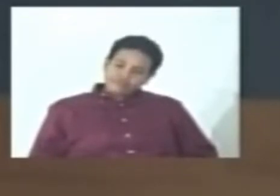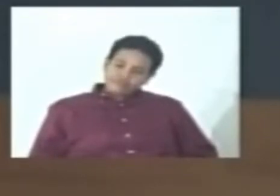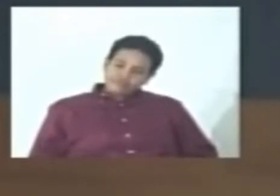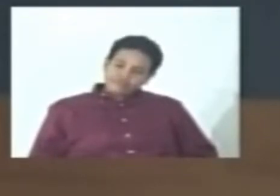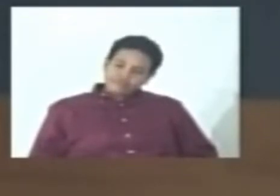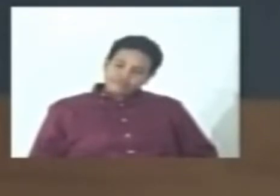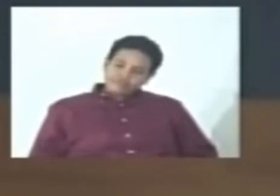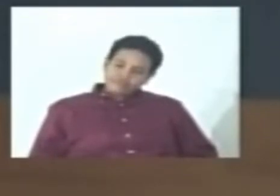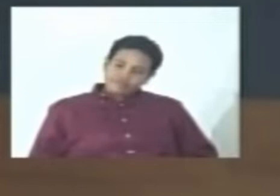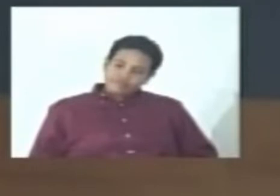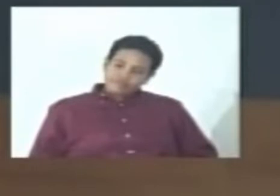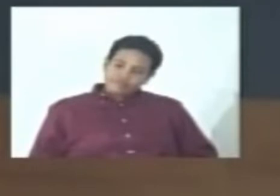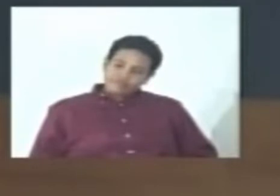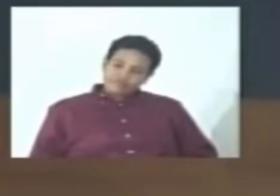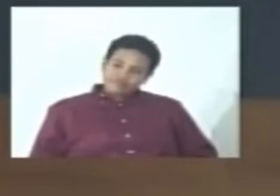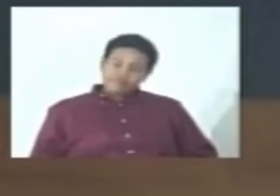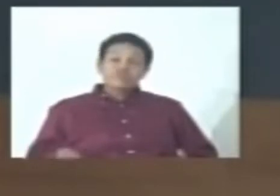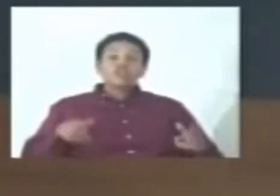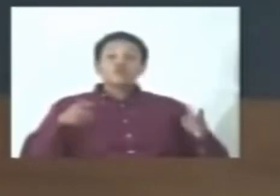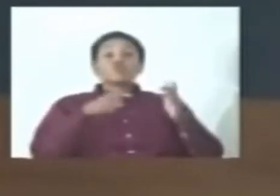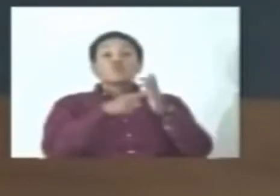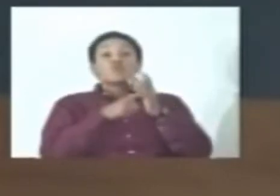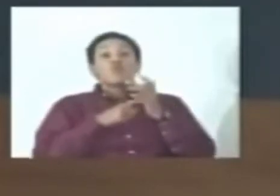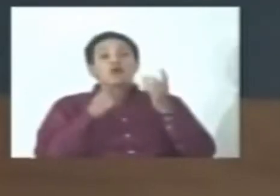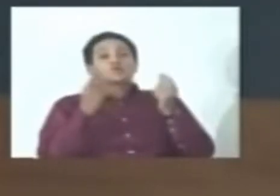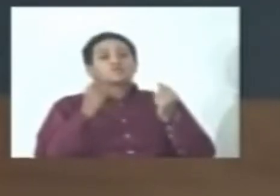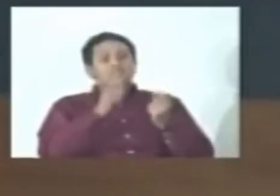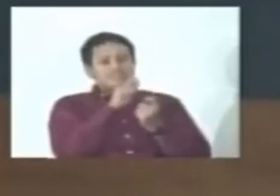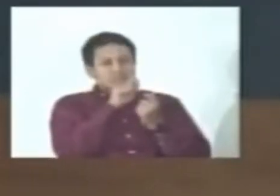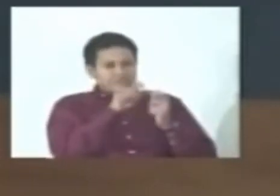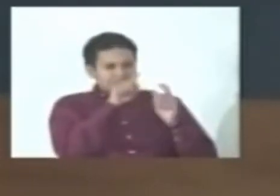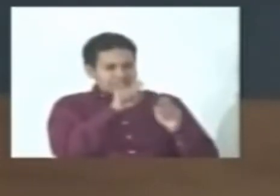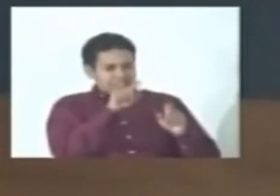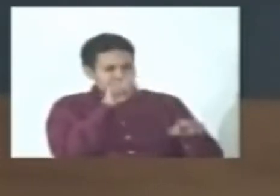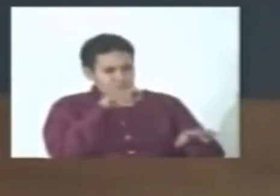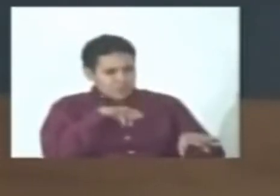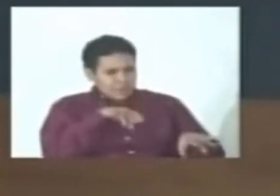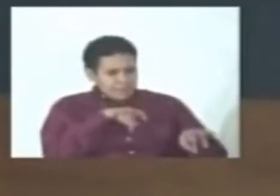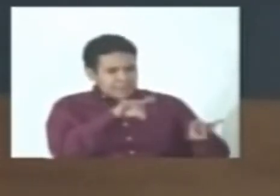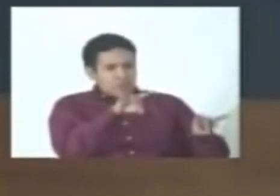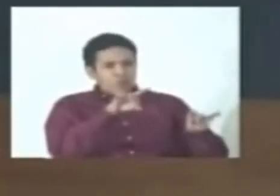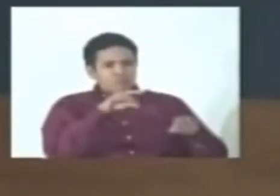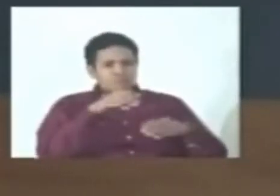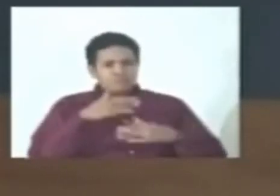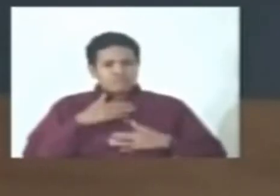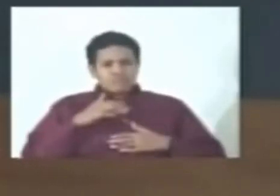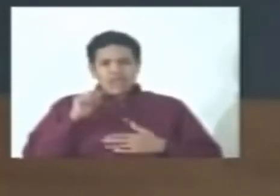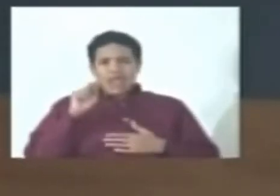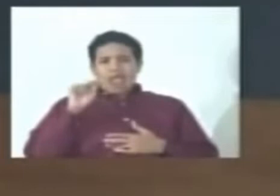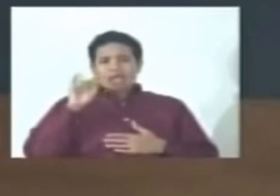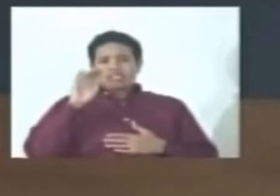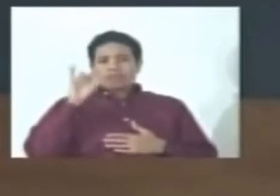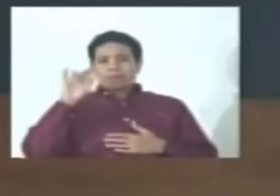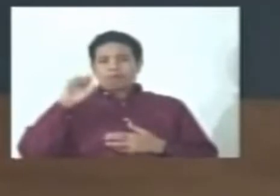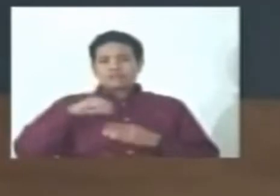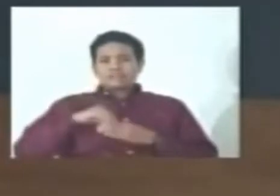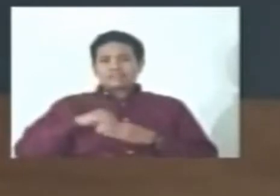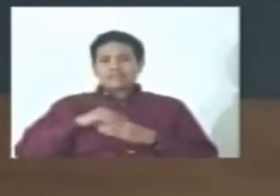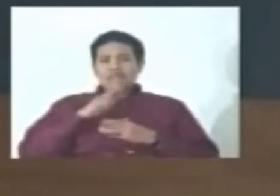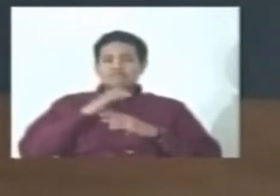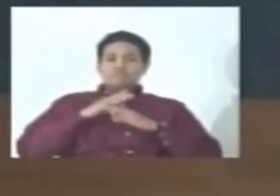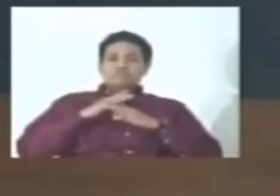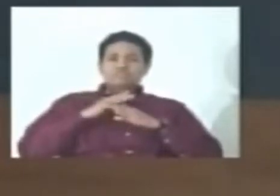the serology tests to pick up the antibodies that would have confirmed